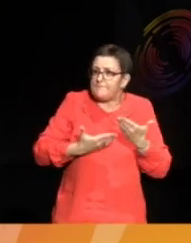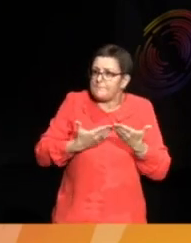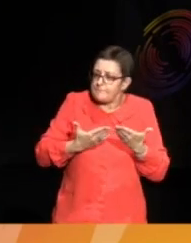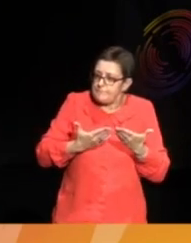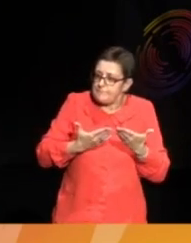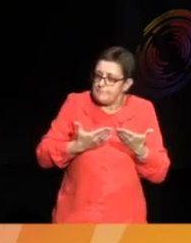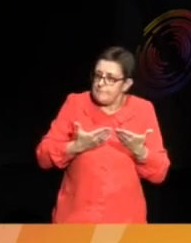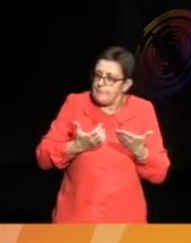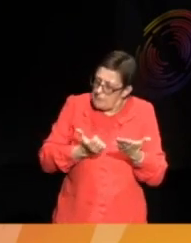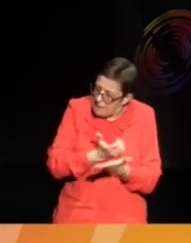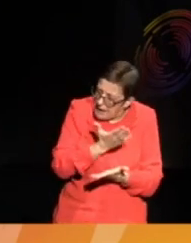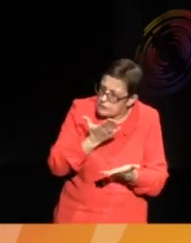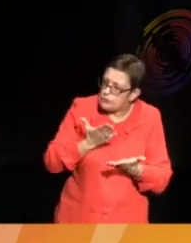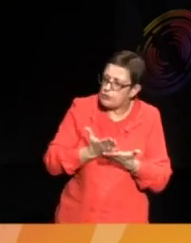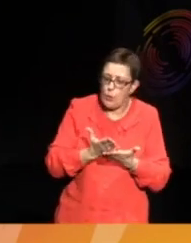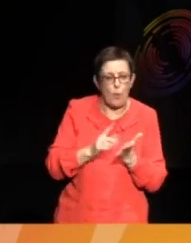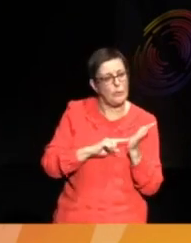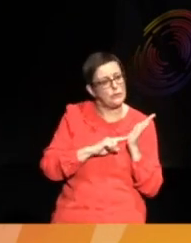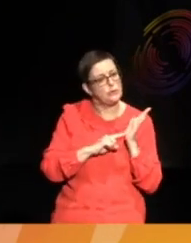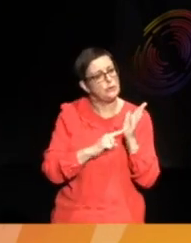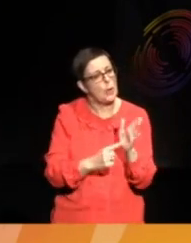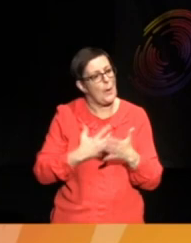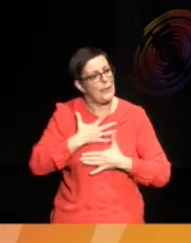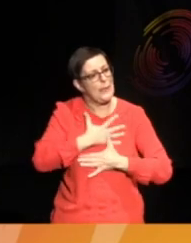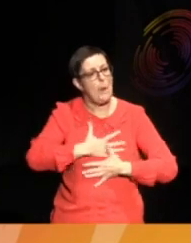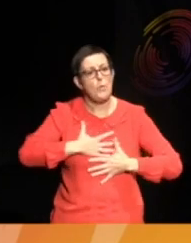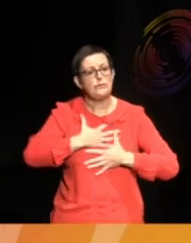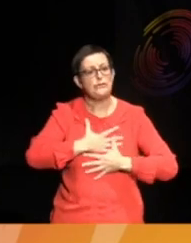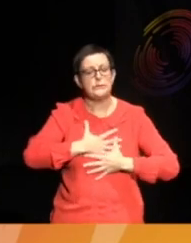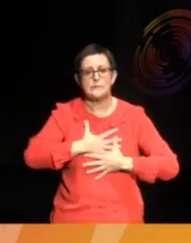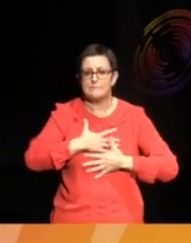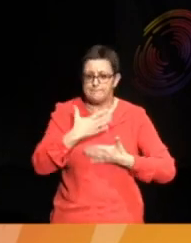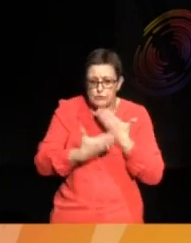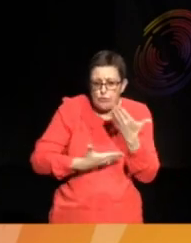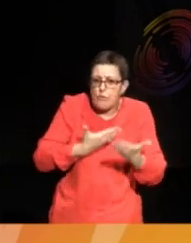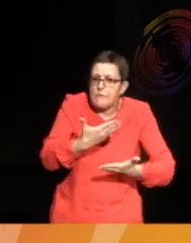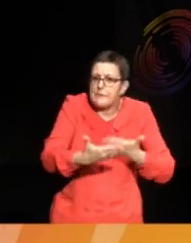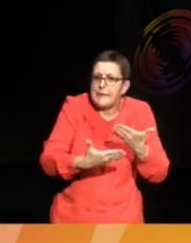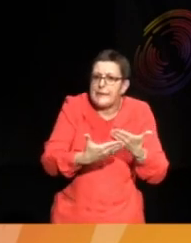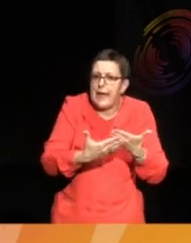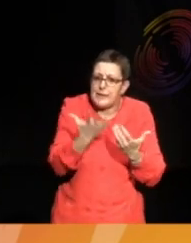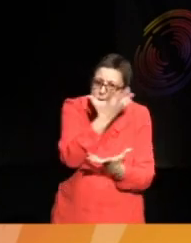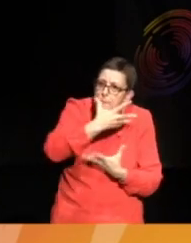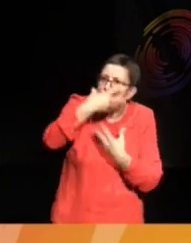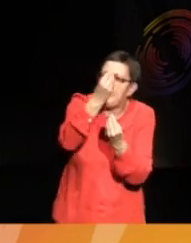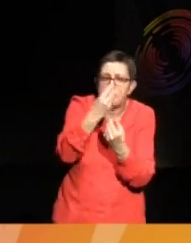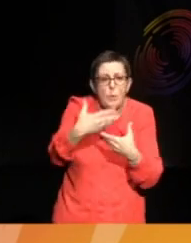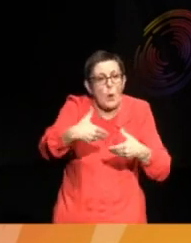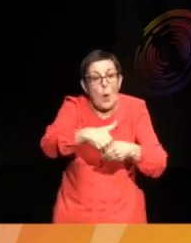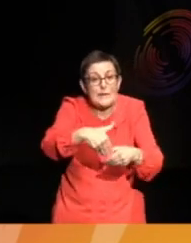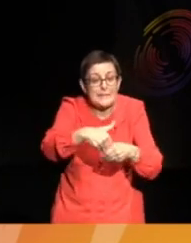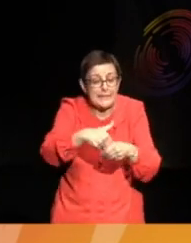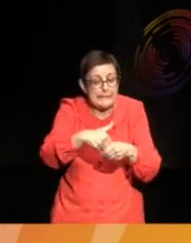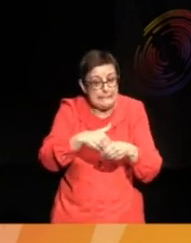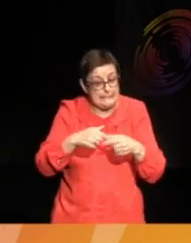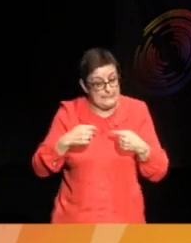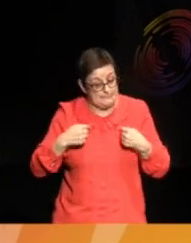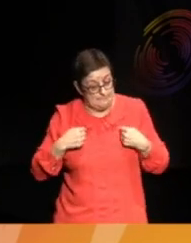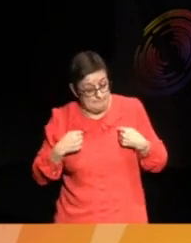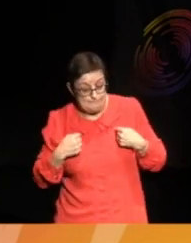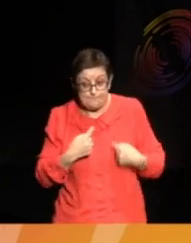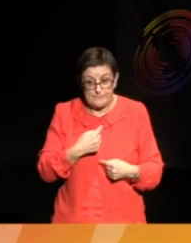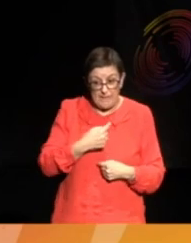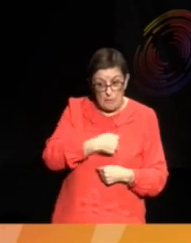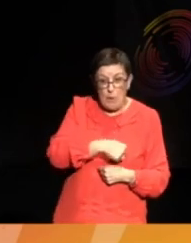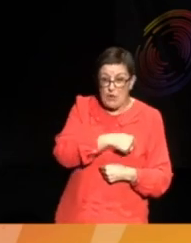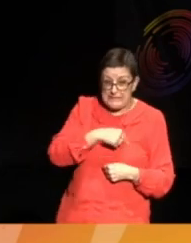make room for the emotional as institutions, how do we do that? And if I'm honest, I kind of think museums